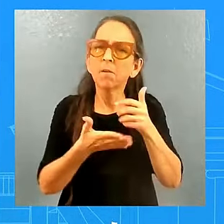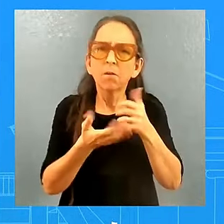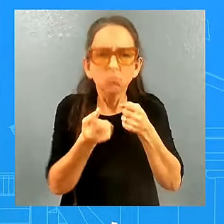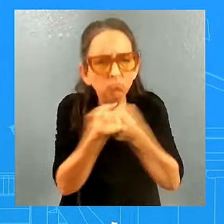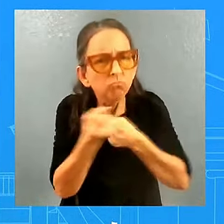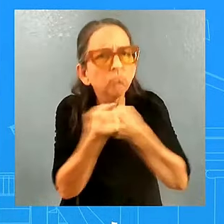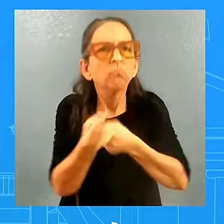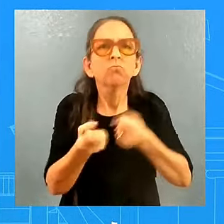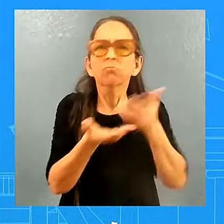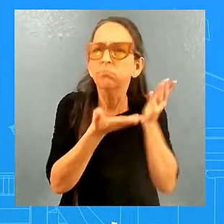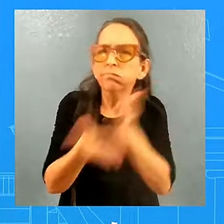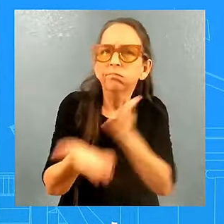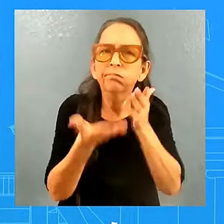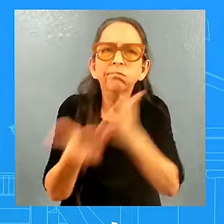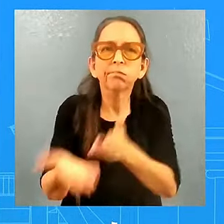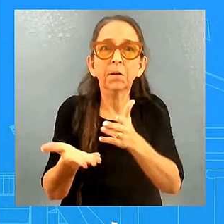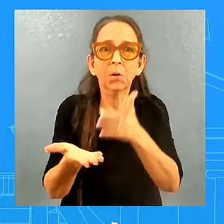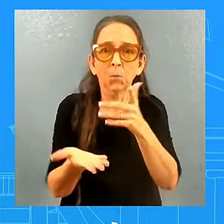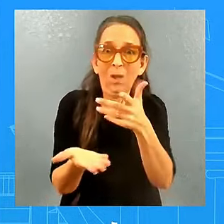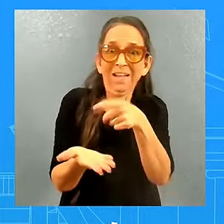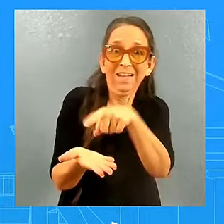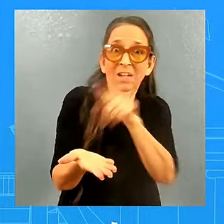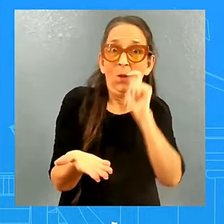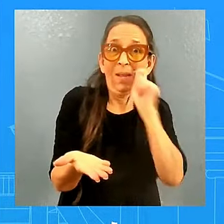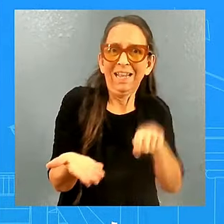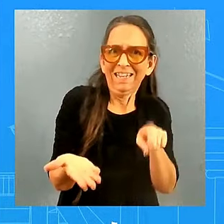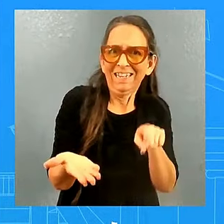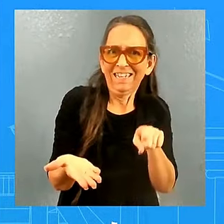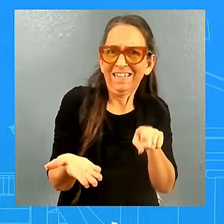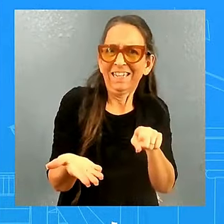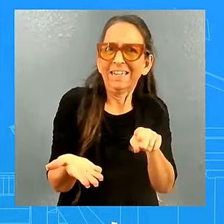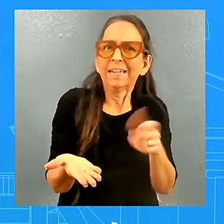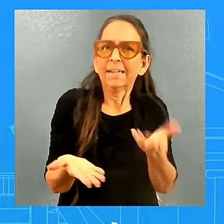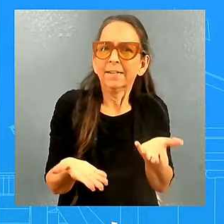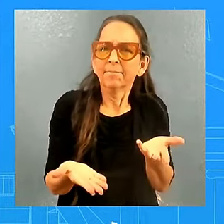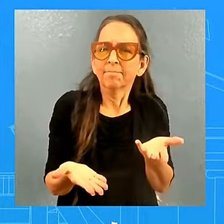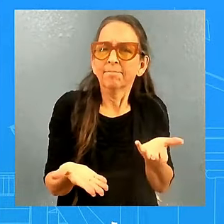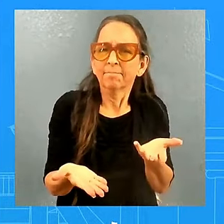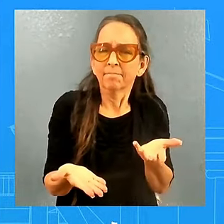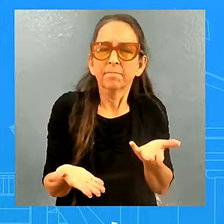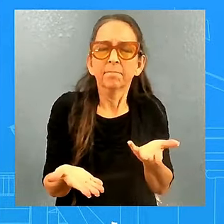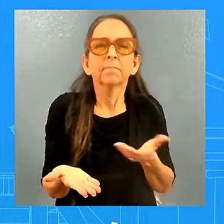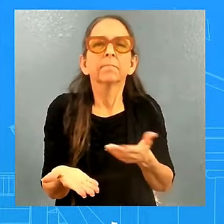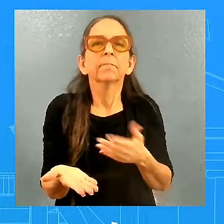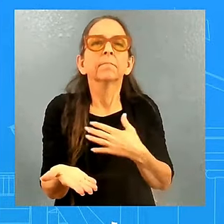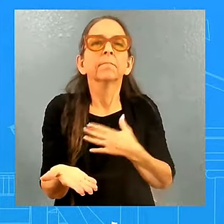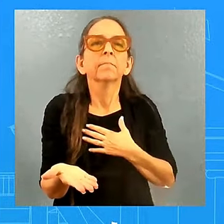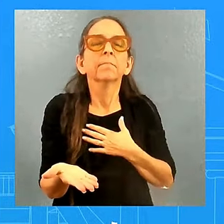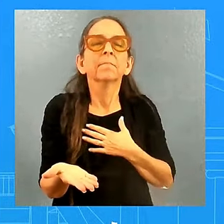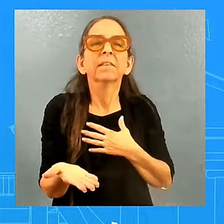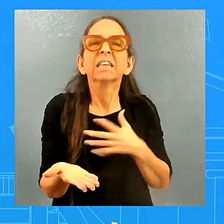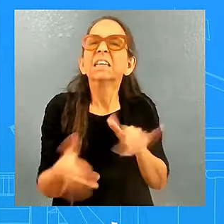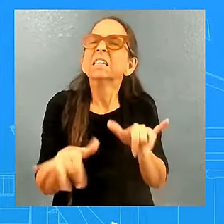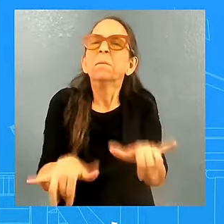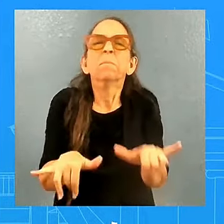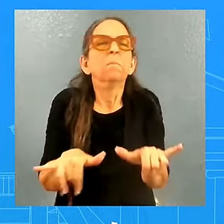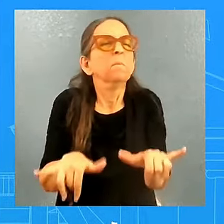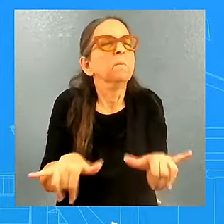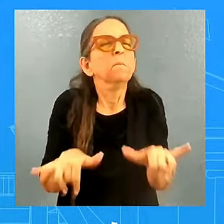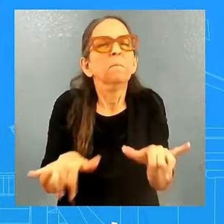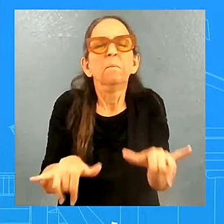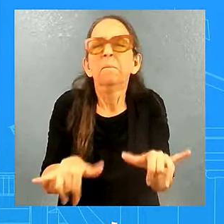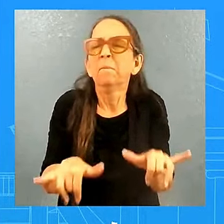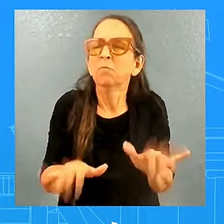need. And so that hasn't changed. That is no different. And so